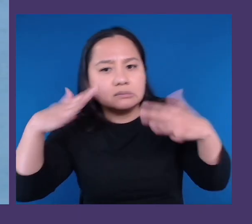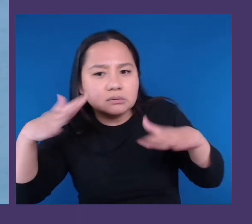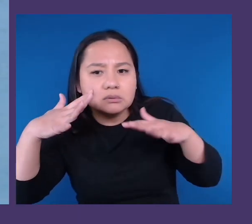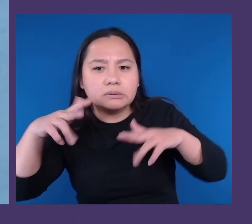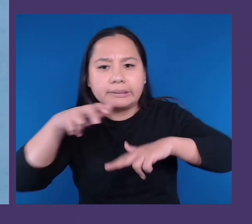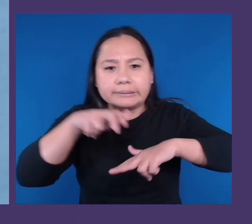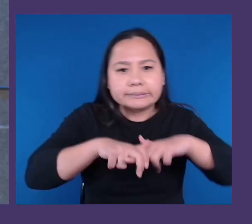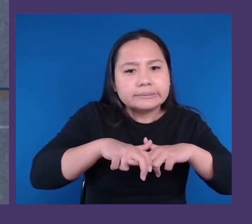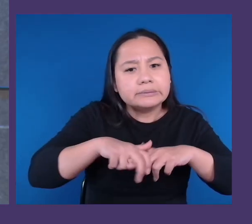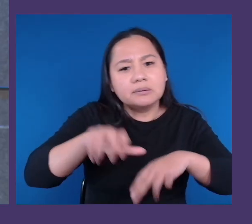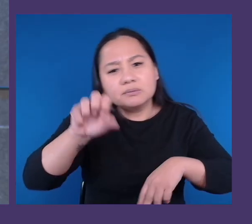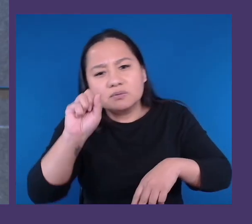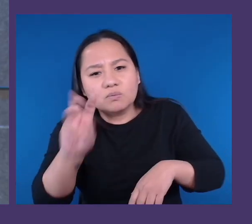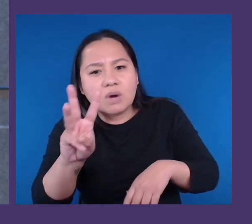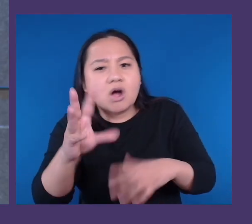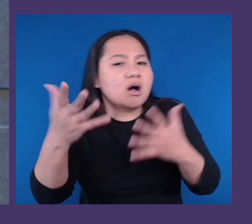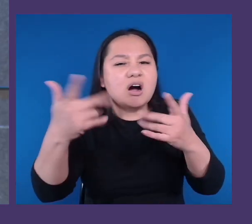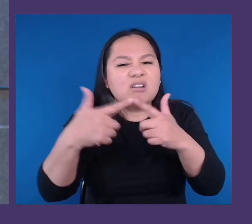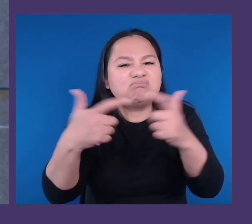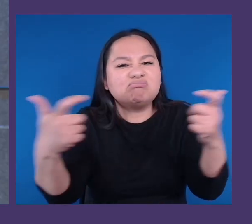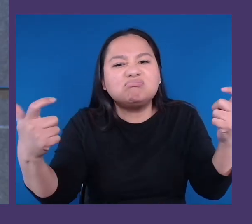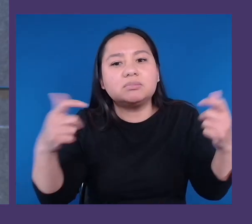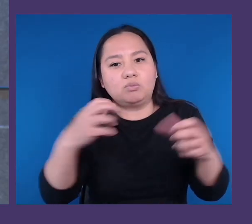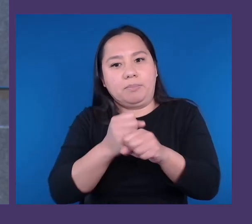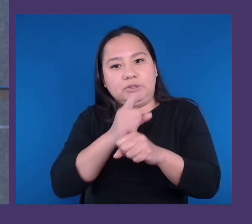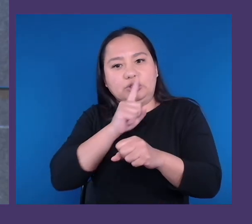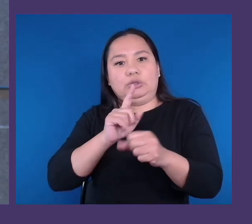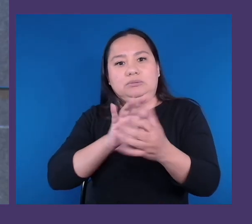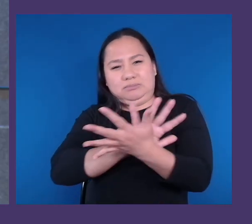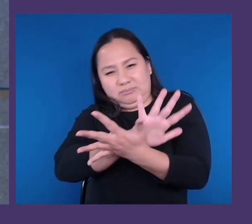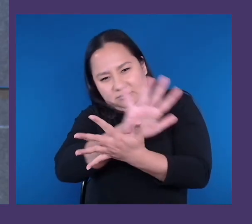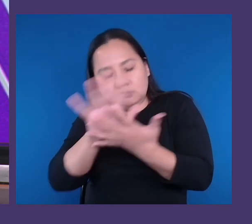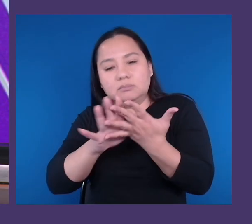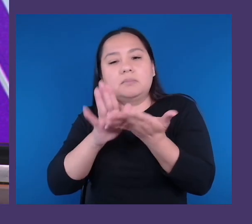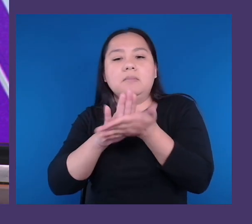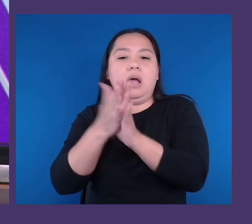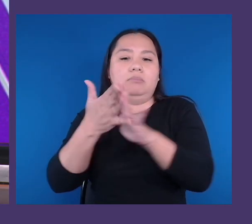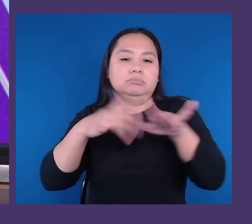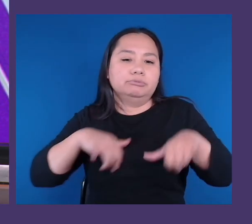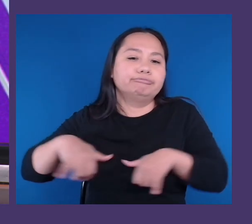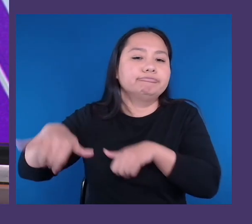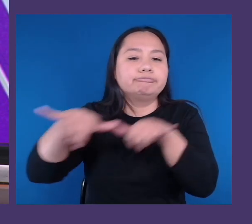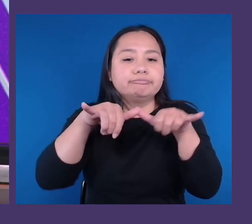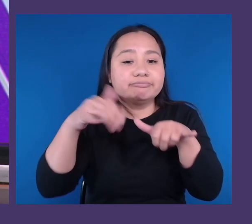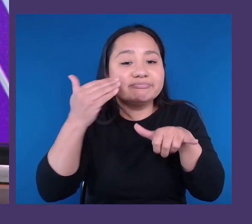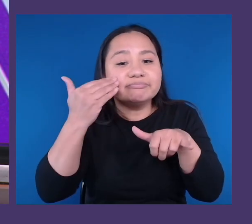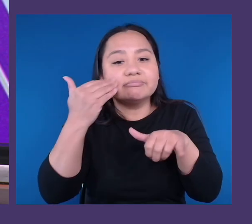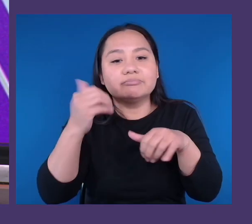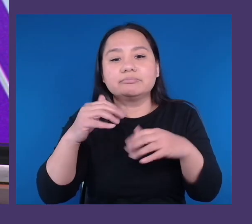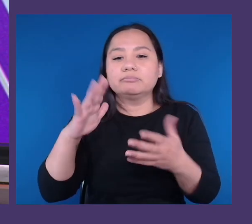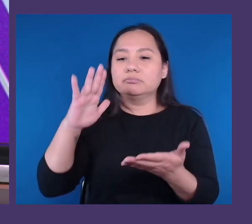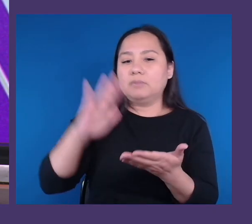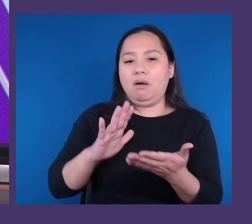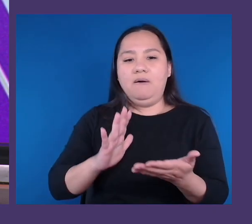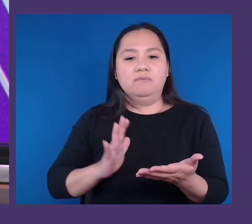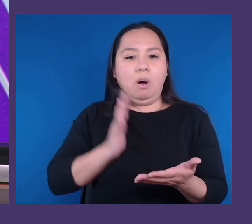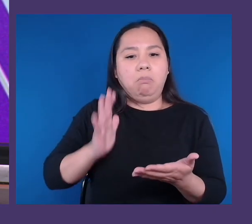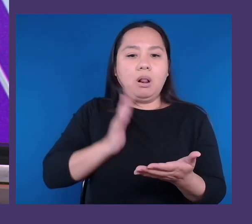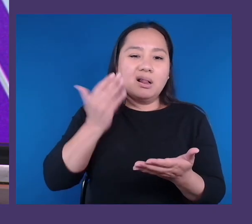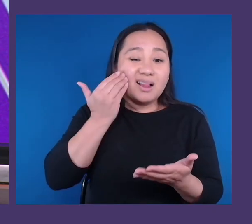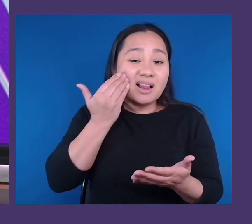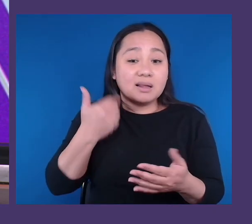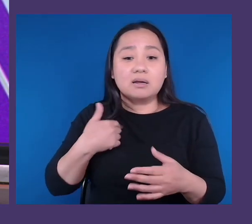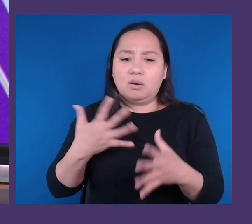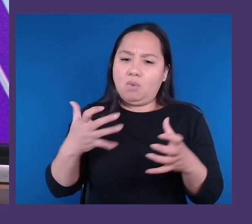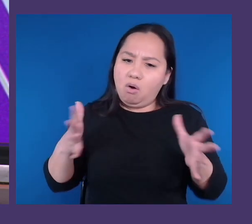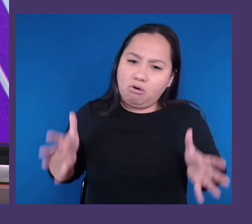formal. And so, I always encourage everyone to kind of explore those things and embrace them and share them with their teams, and